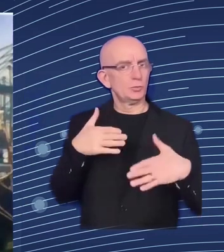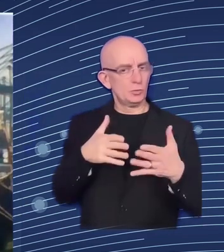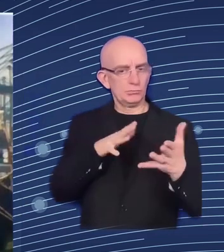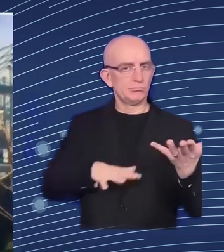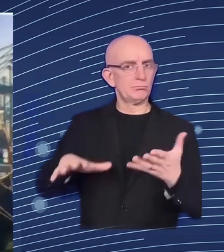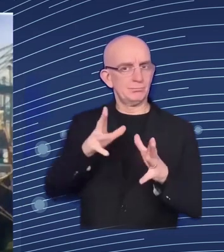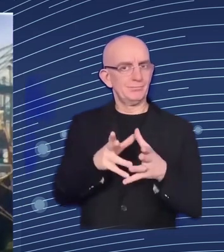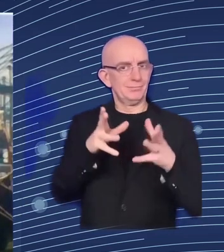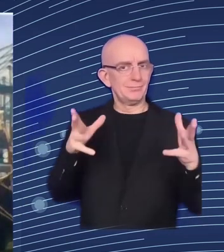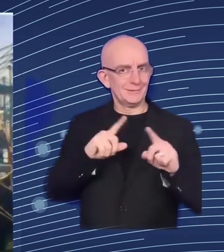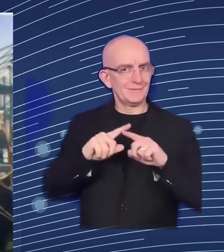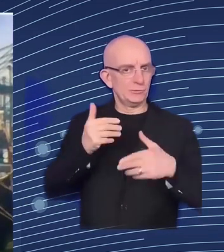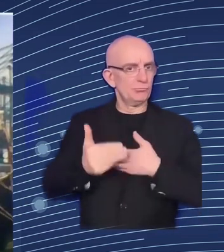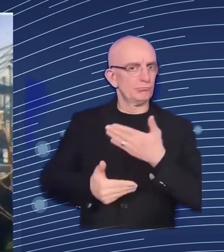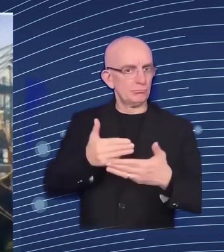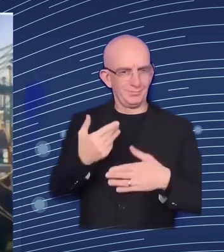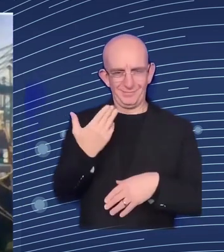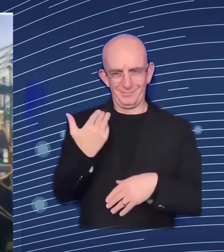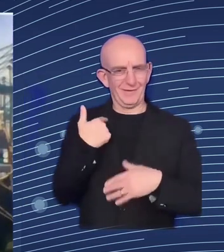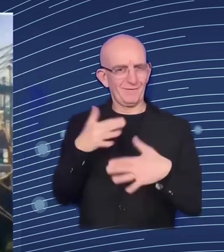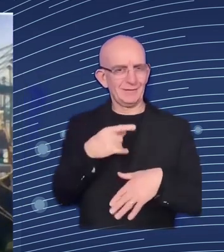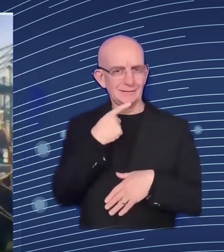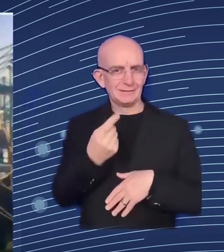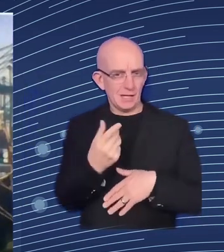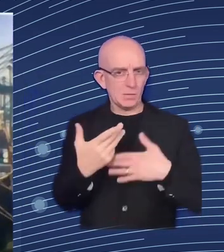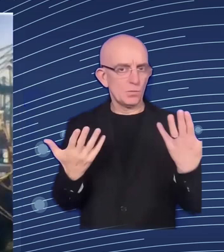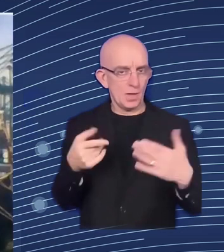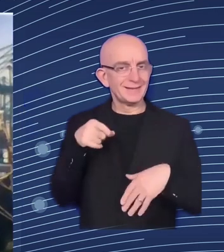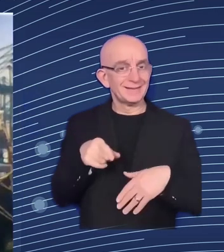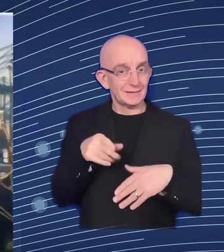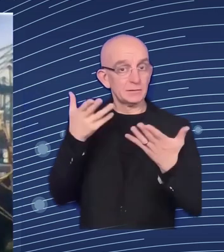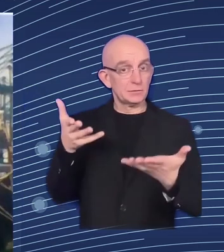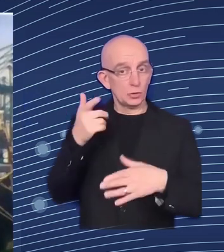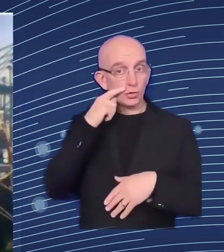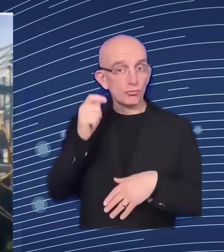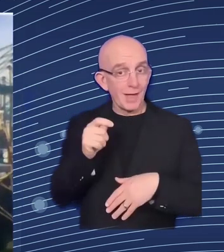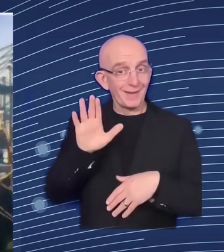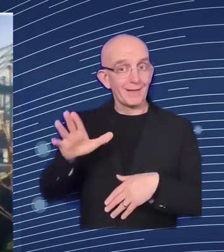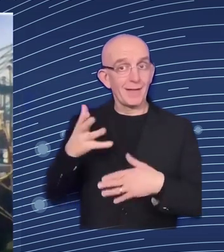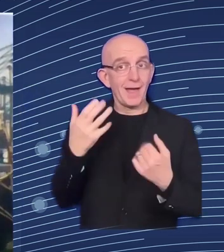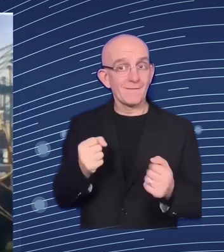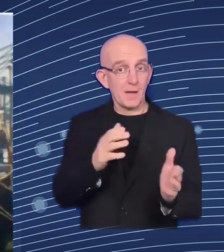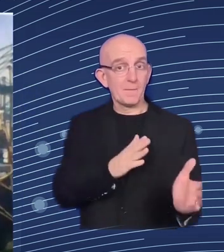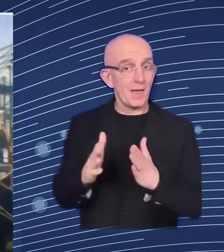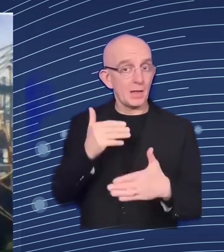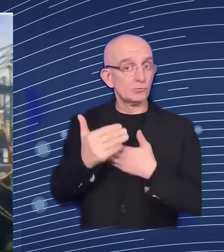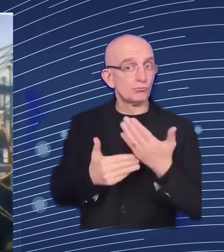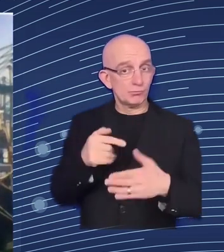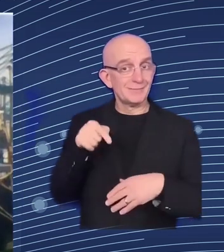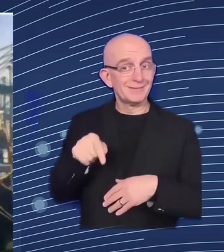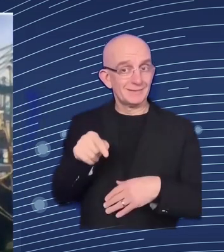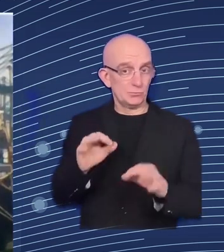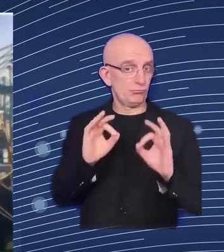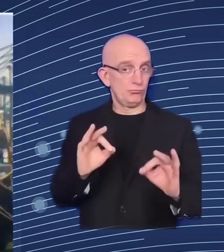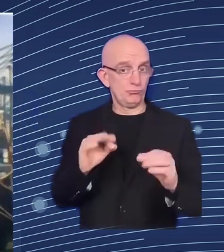mentioned the ukraine plan so we we came forward in in june with the proposal for an ukraine facility of